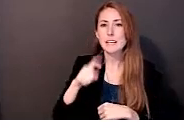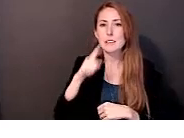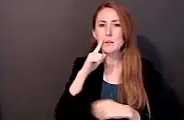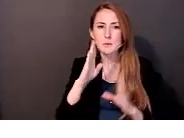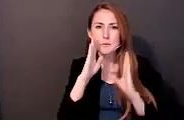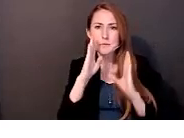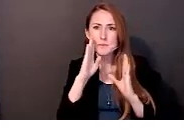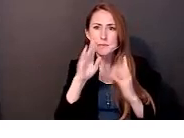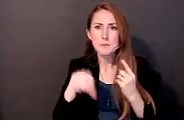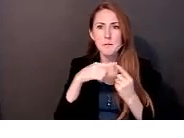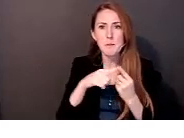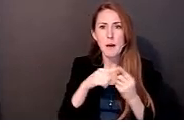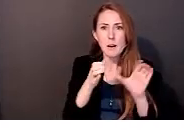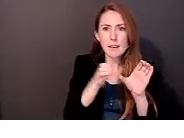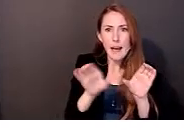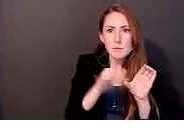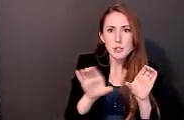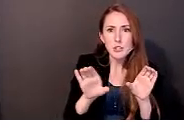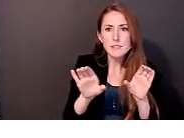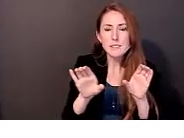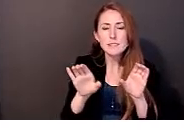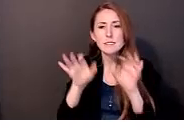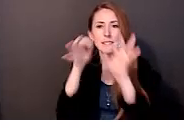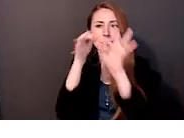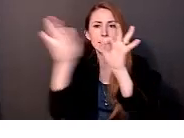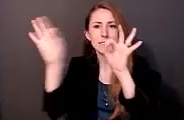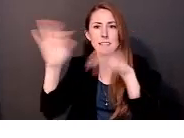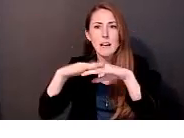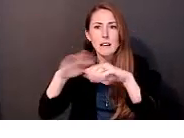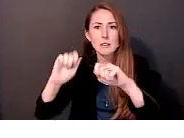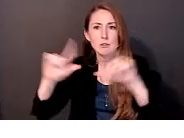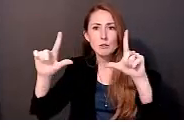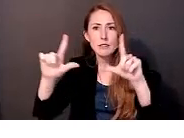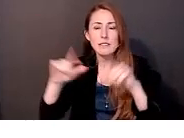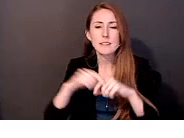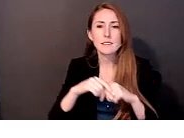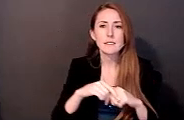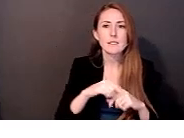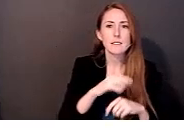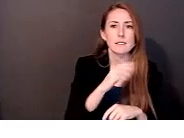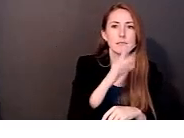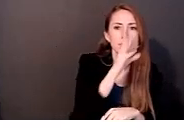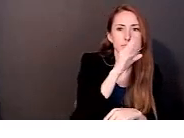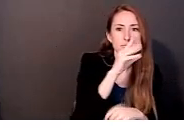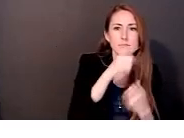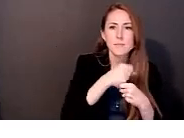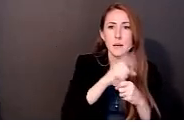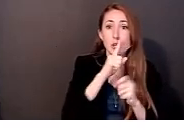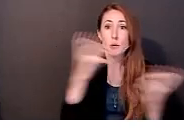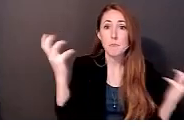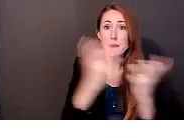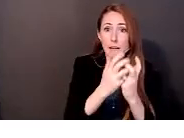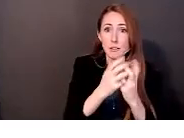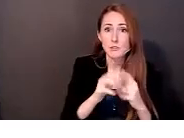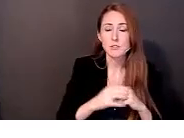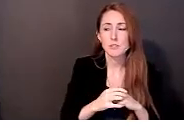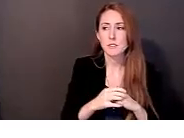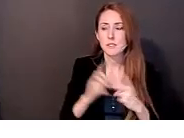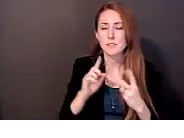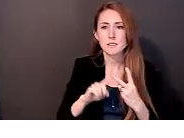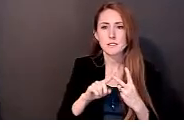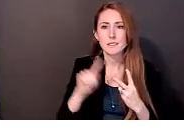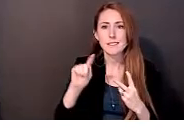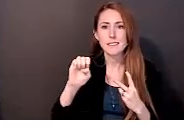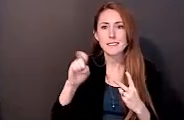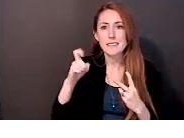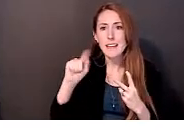spoken words and text on the screen to help ensure that they match up so our message is clear. The accuracy of the text, the